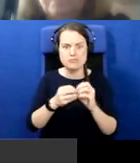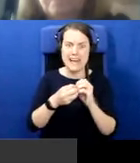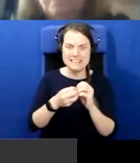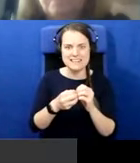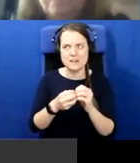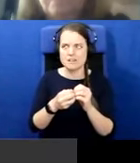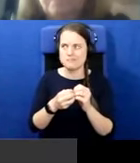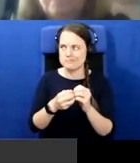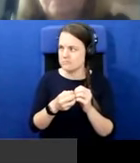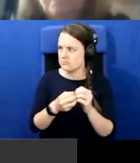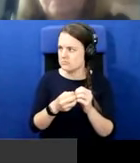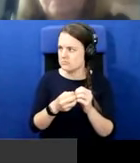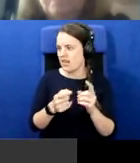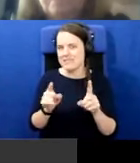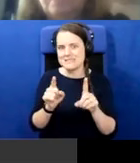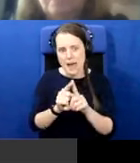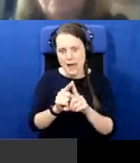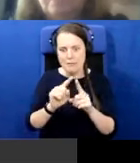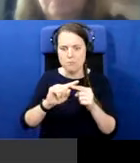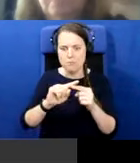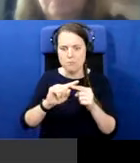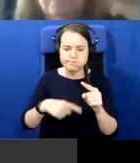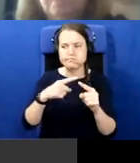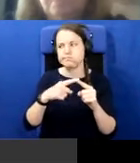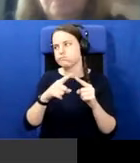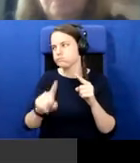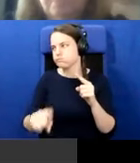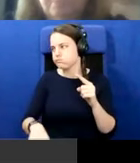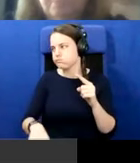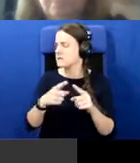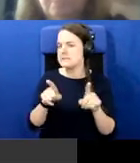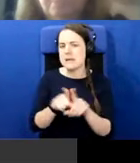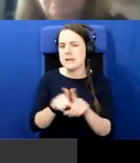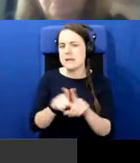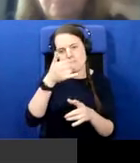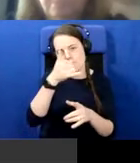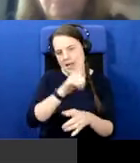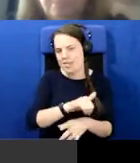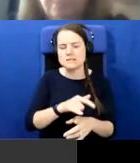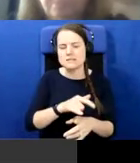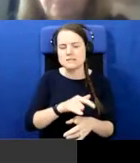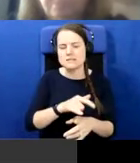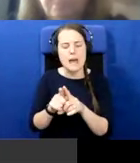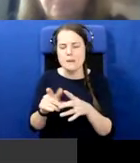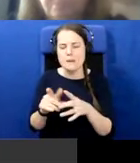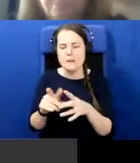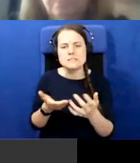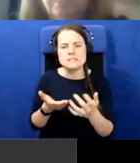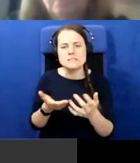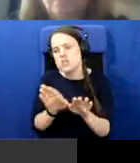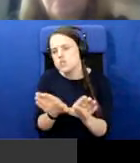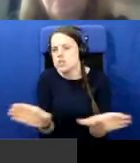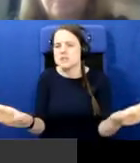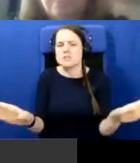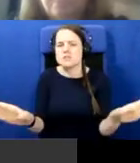myths and the same communal divisions and so on. If we were to take it forward, I think it has